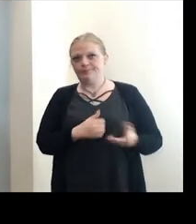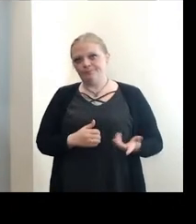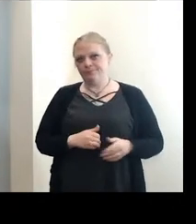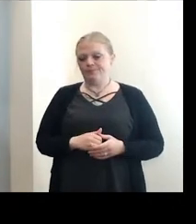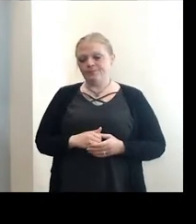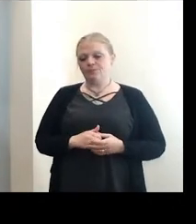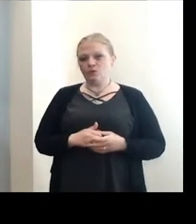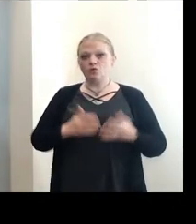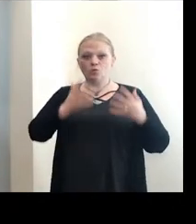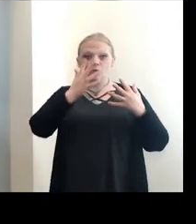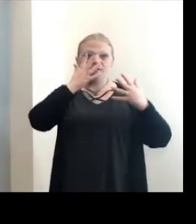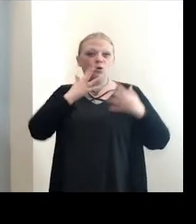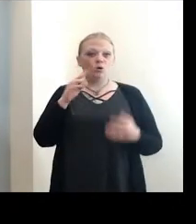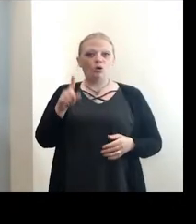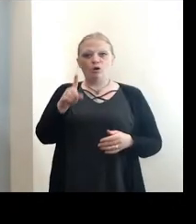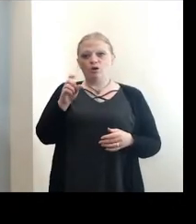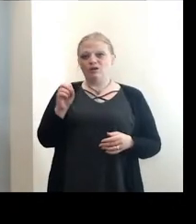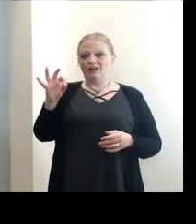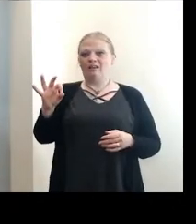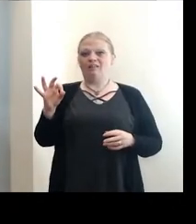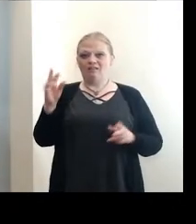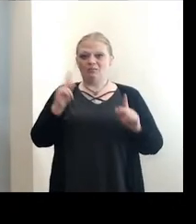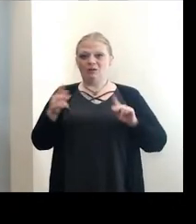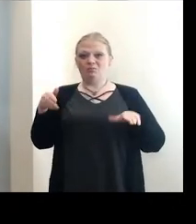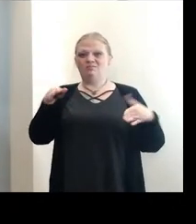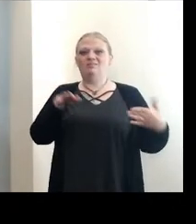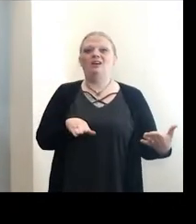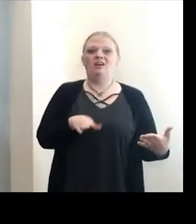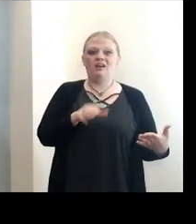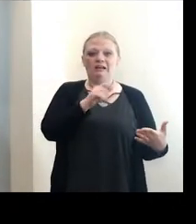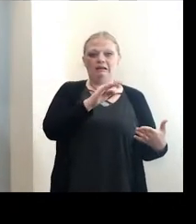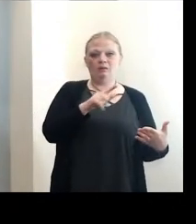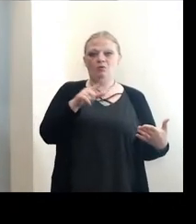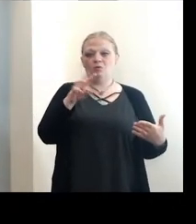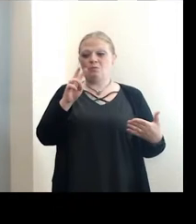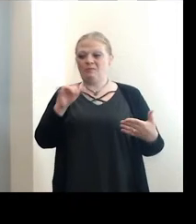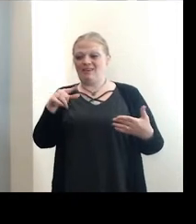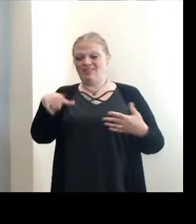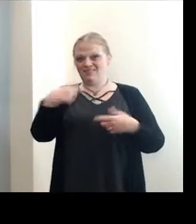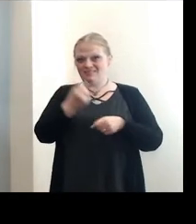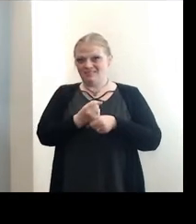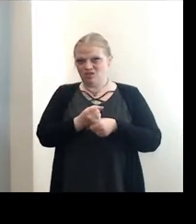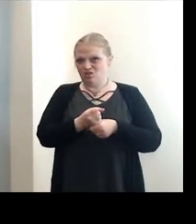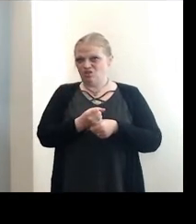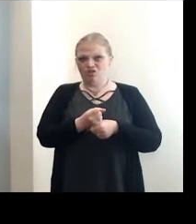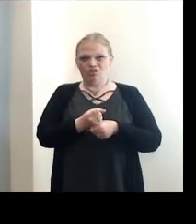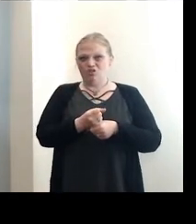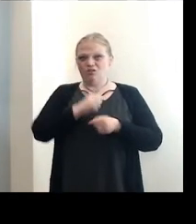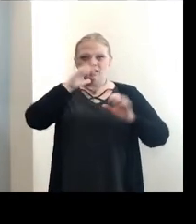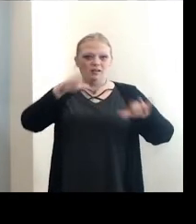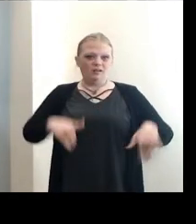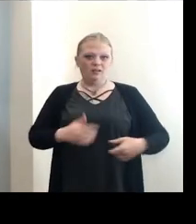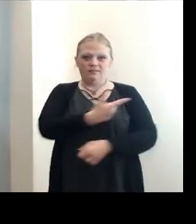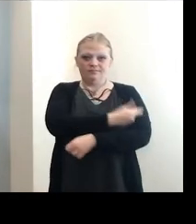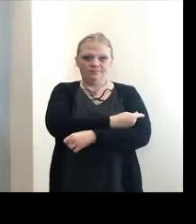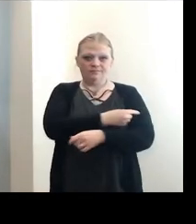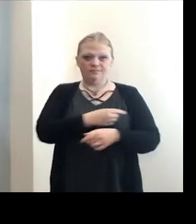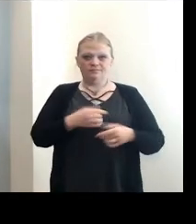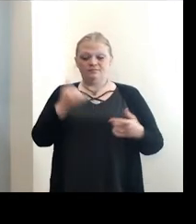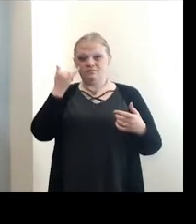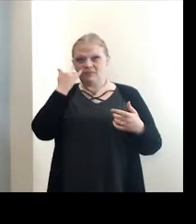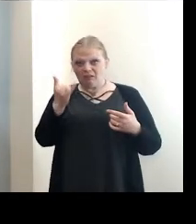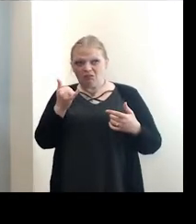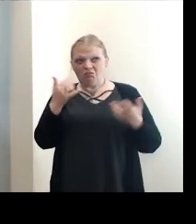unfortunately, 109 individuals perished in April and May so far of this year who were not fully vaccinated. And if they had been fully